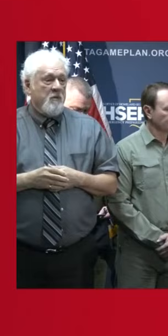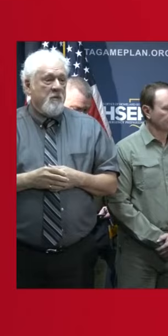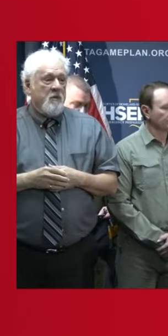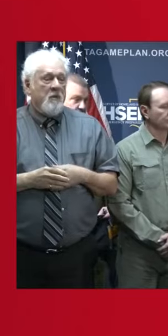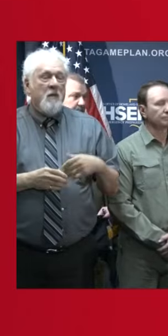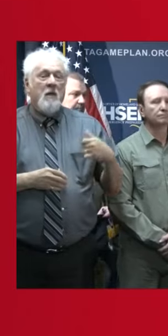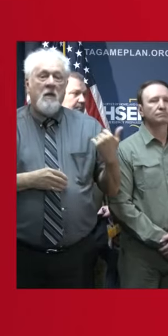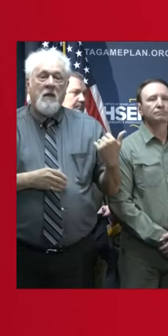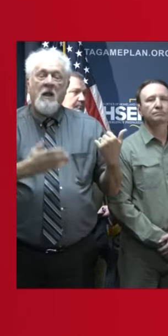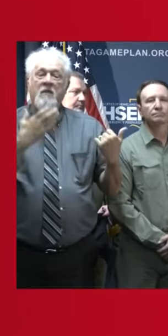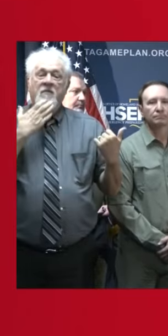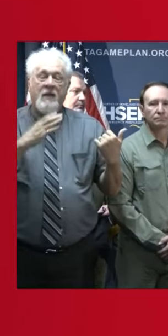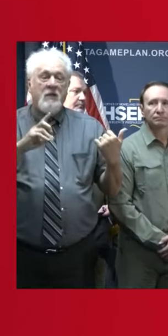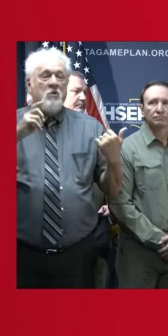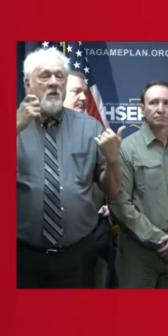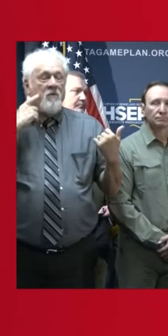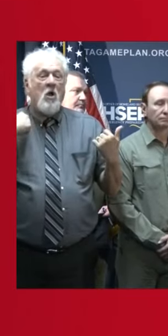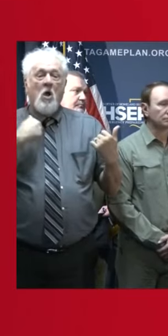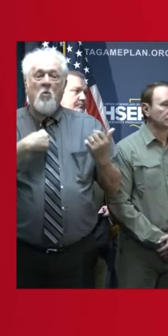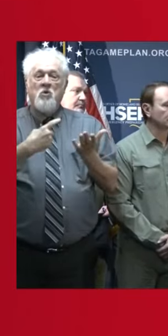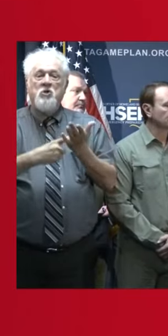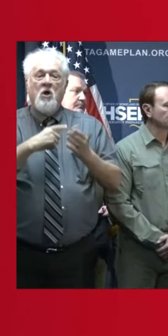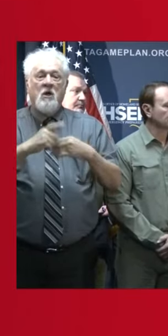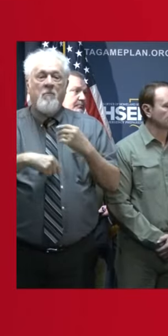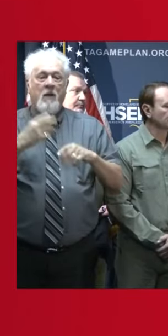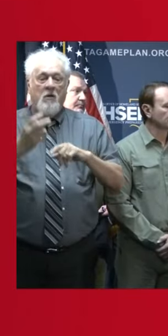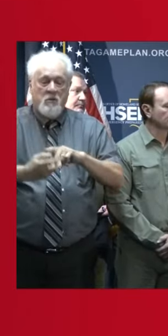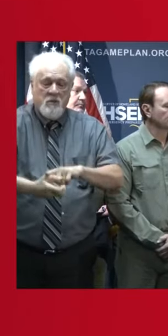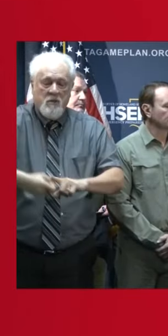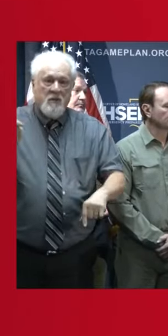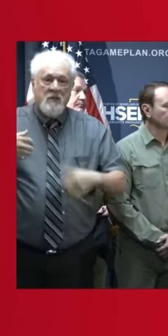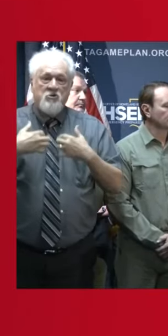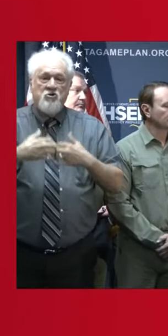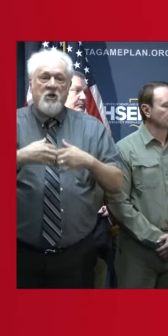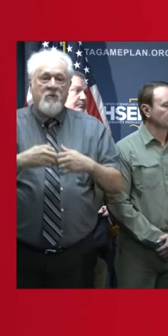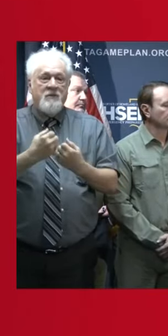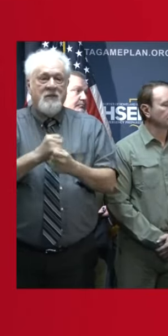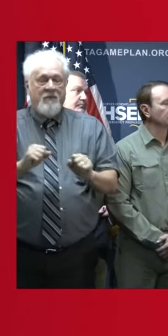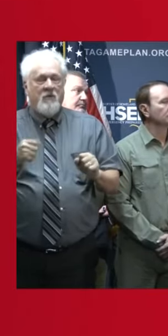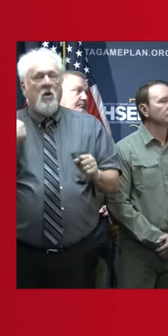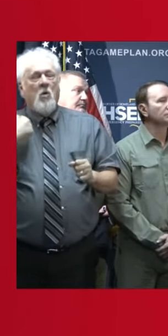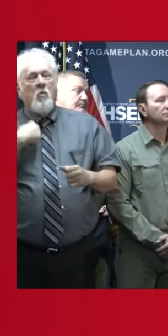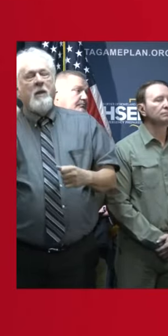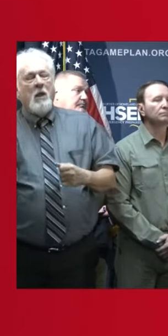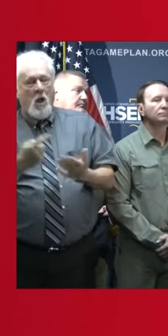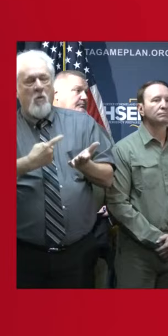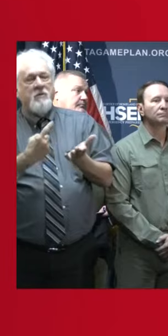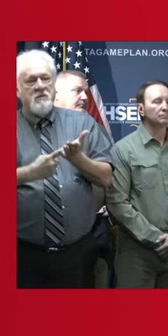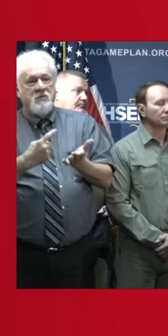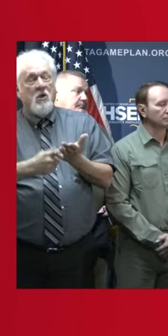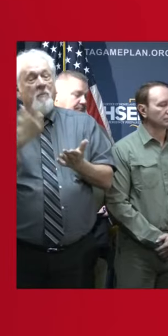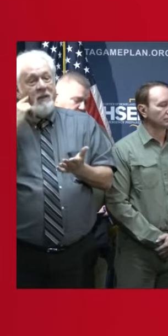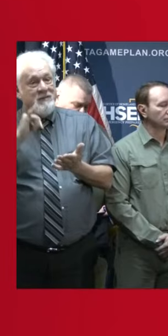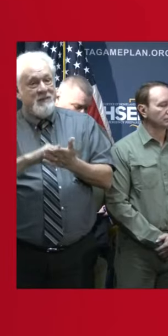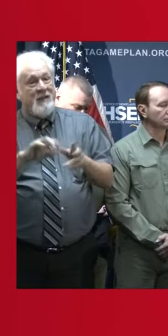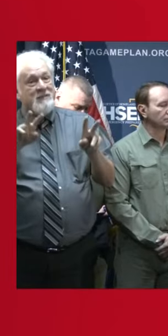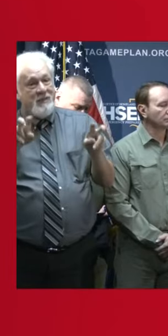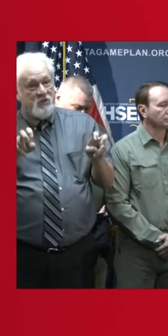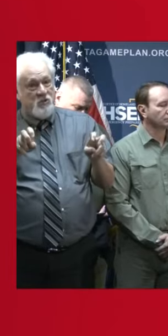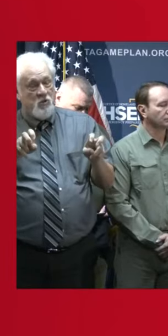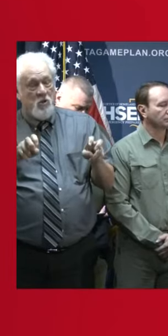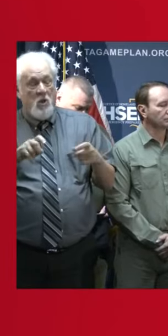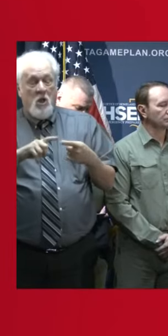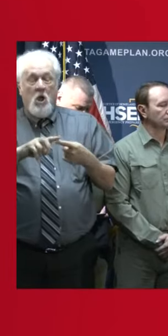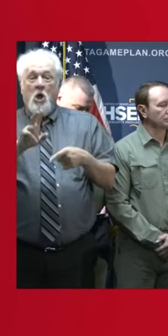Good morning. Thank you, Jack. Governor, we're going to talk about generator safety today. And, you know, we always talk about this issue because it is an issue. Make sure that when you